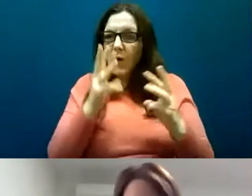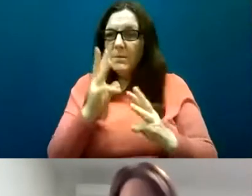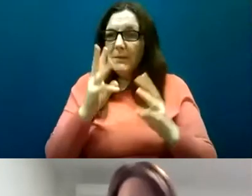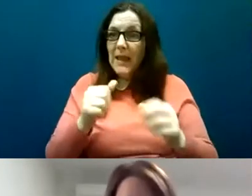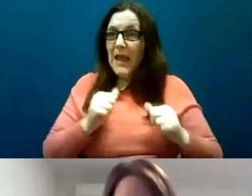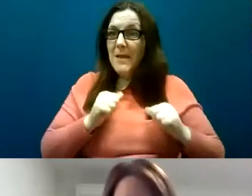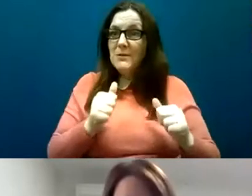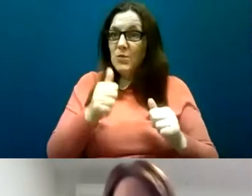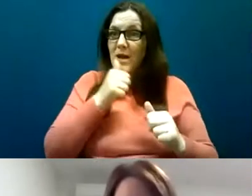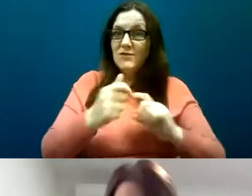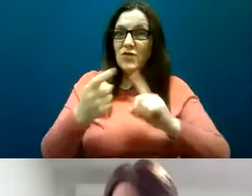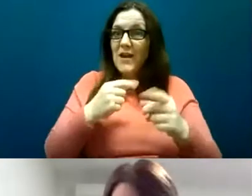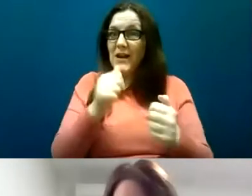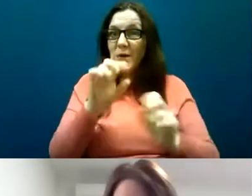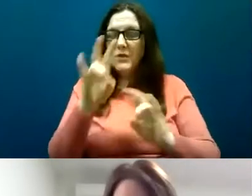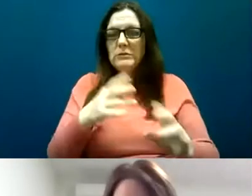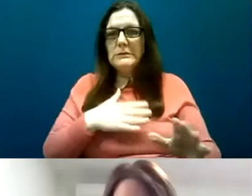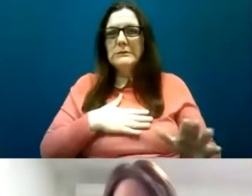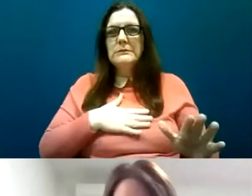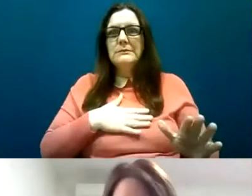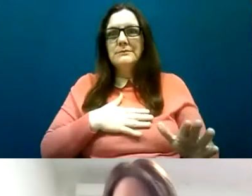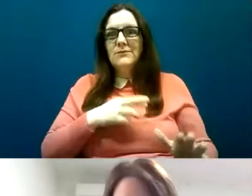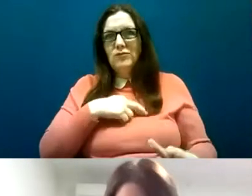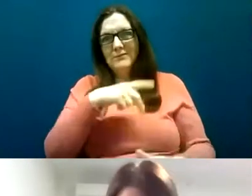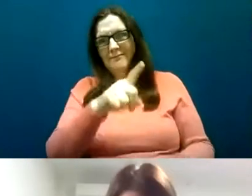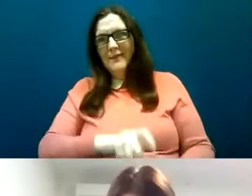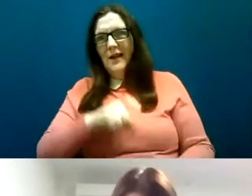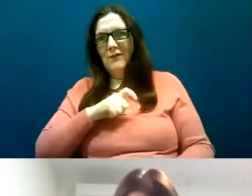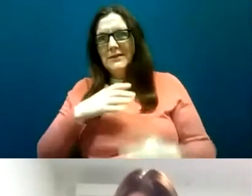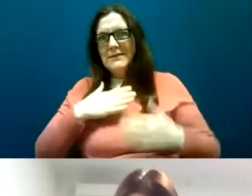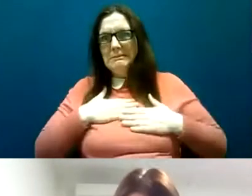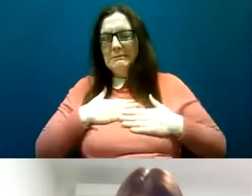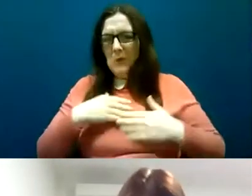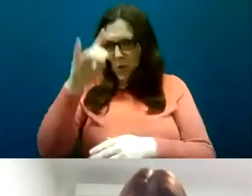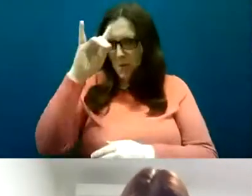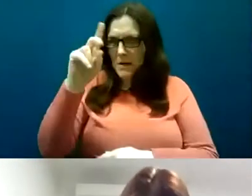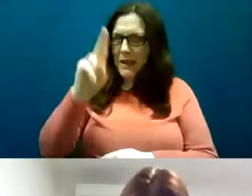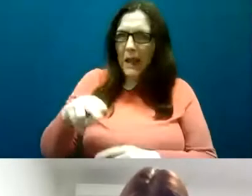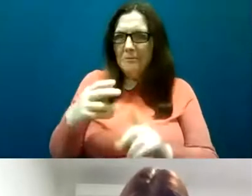that was posed I had to admire his confidence in me and I hope I'll be able to